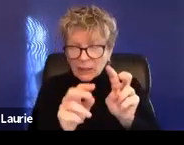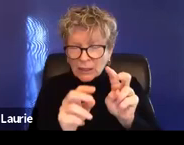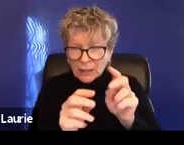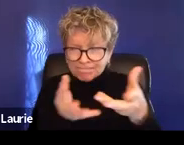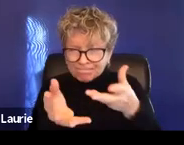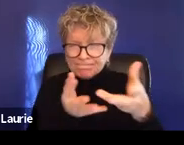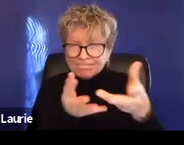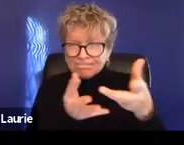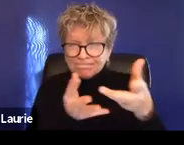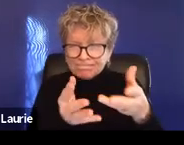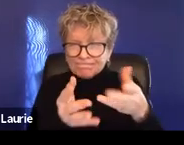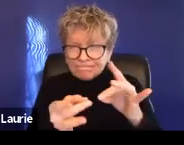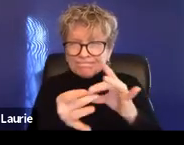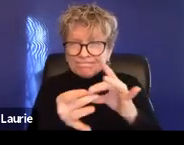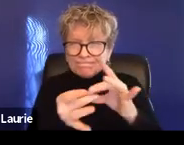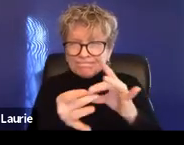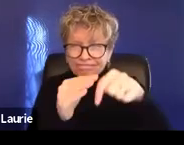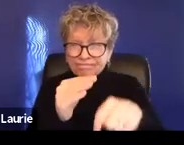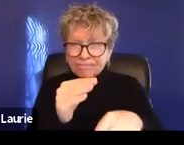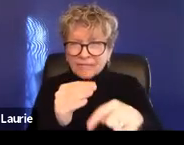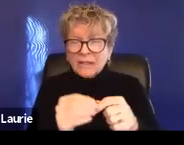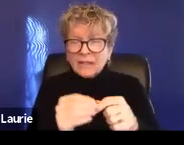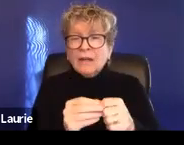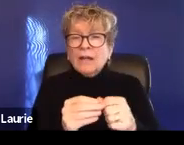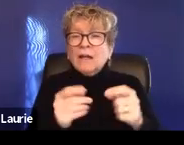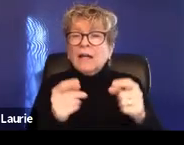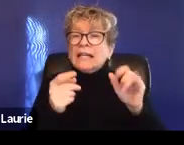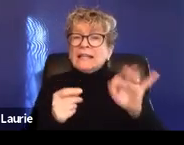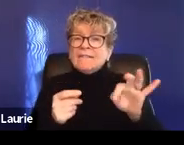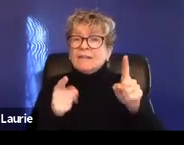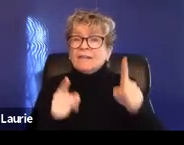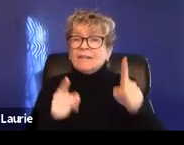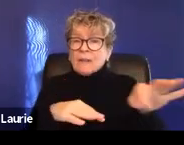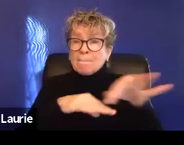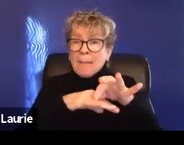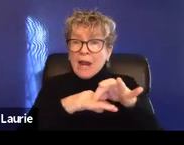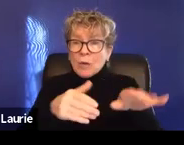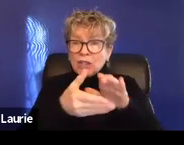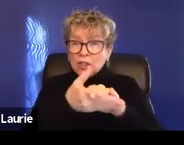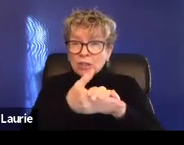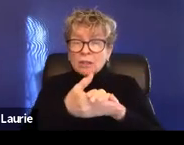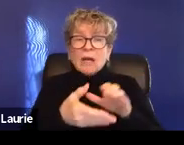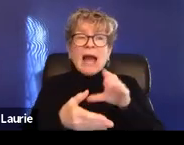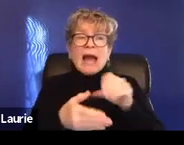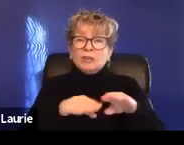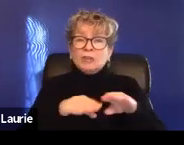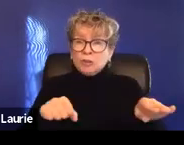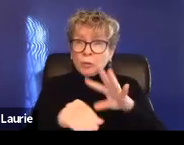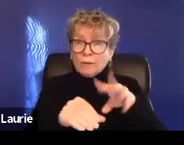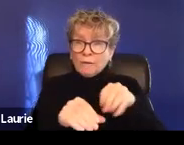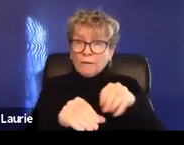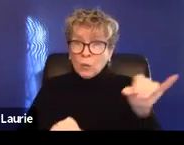um, there is a marriage or there are children involved. Um, but, uh,